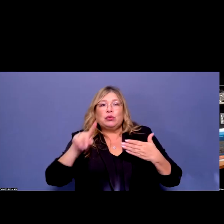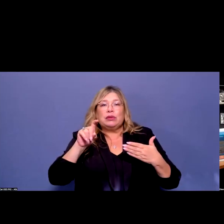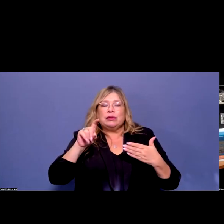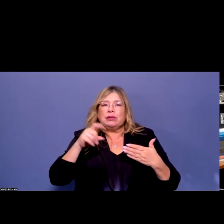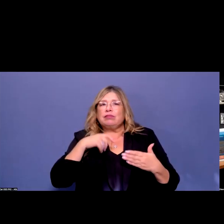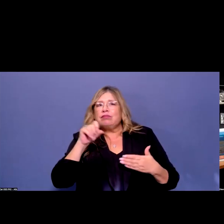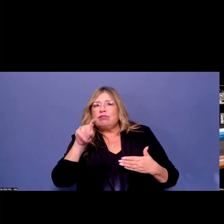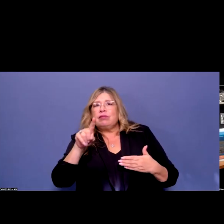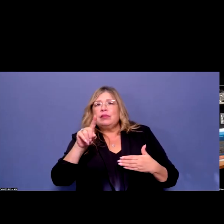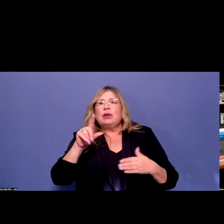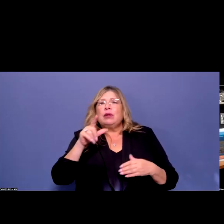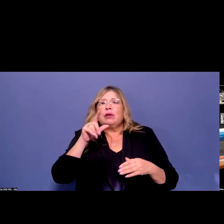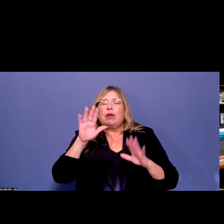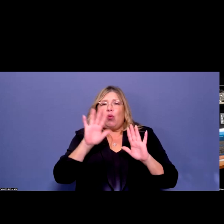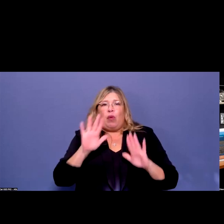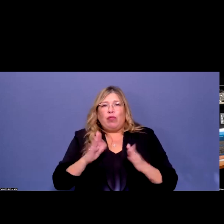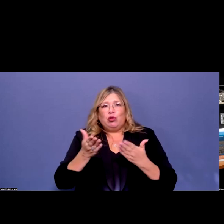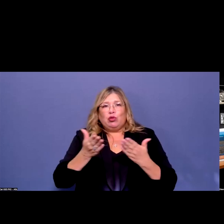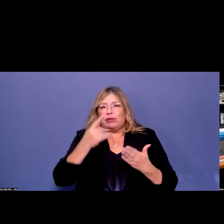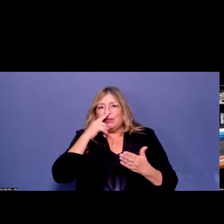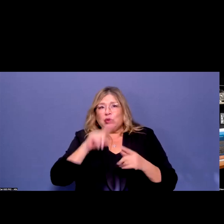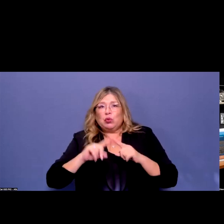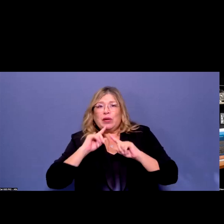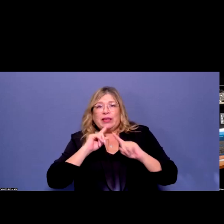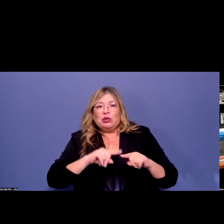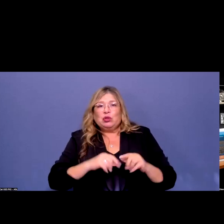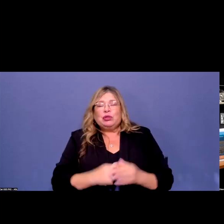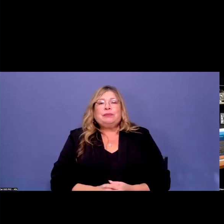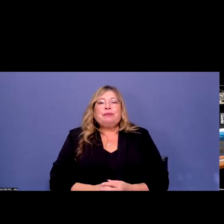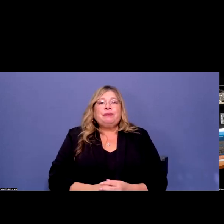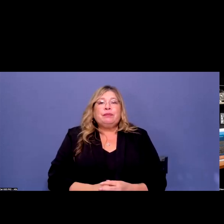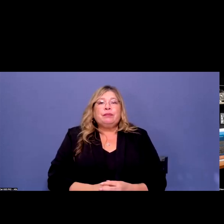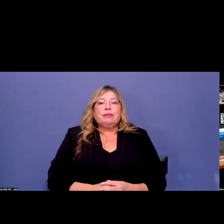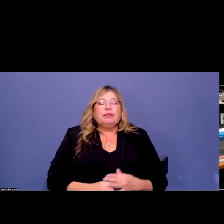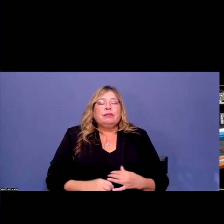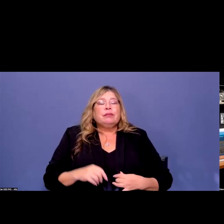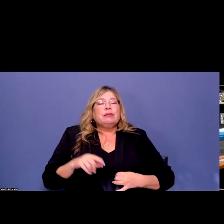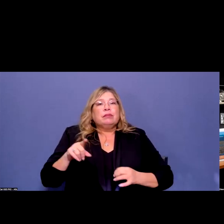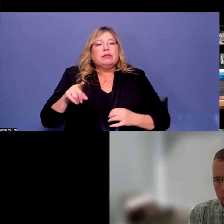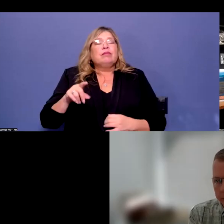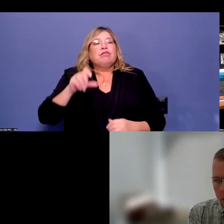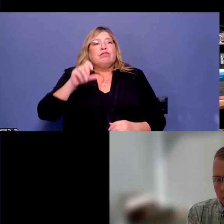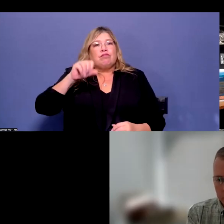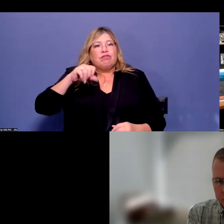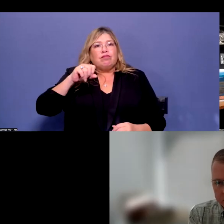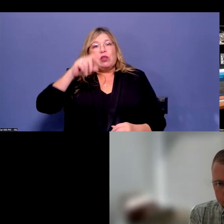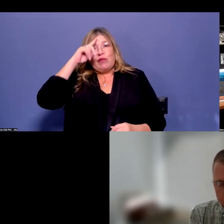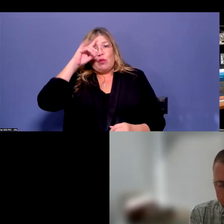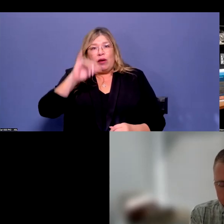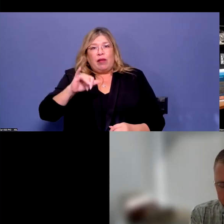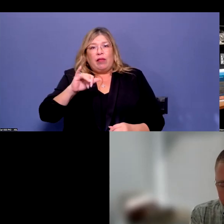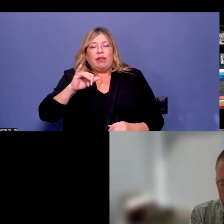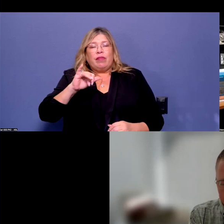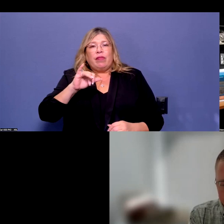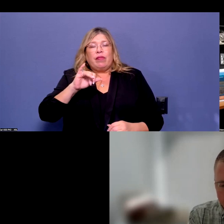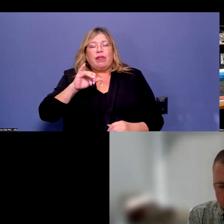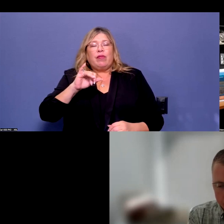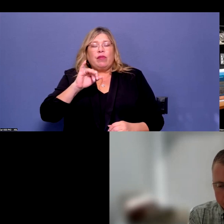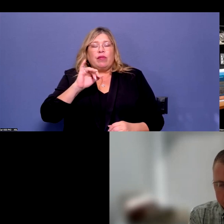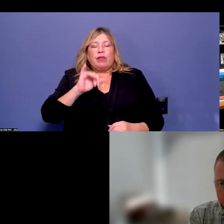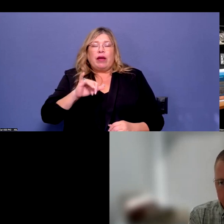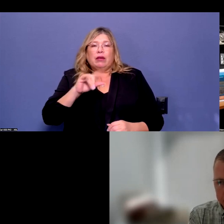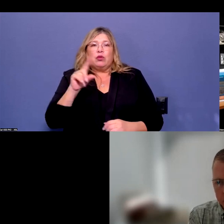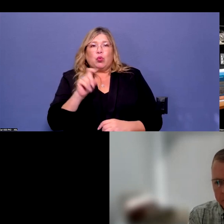kind of speak to that, please. Yeah, so for that specific question, I'll probably, if you want real significant